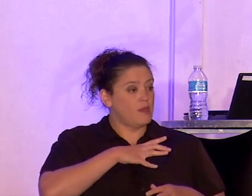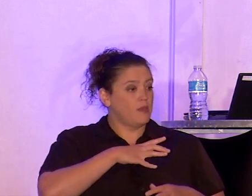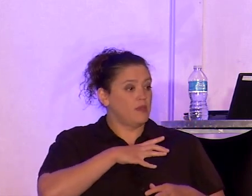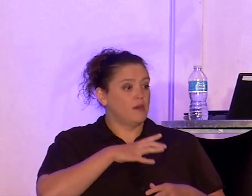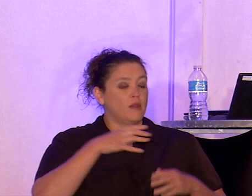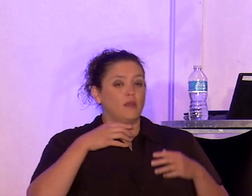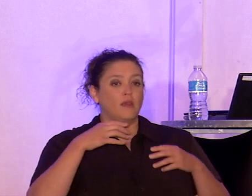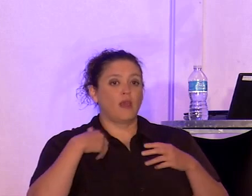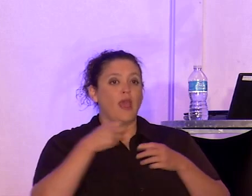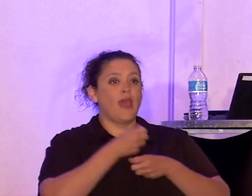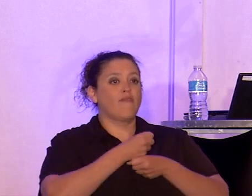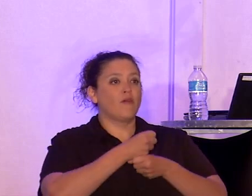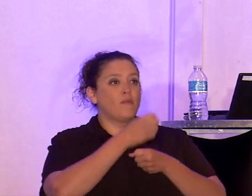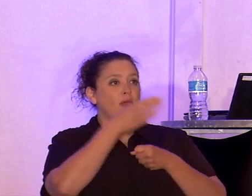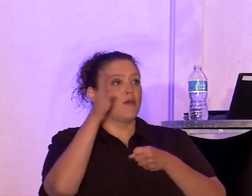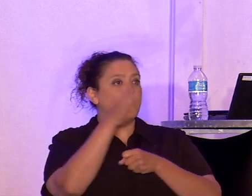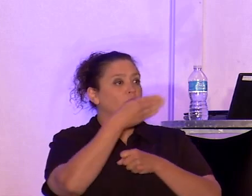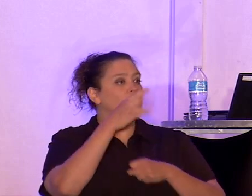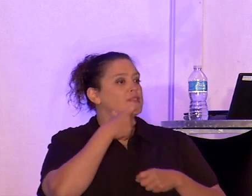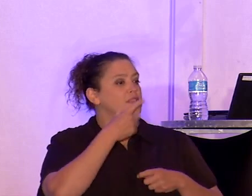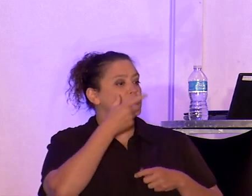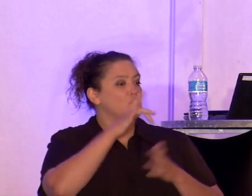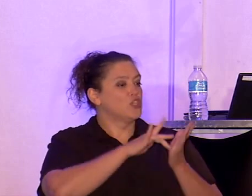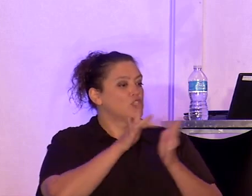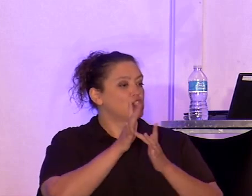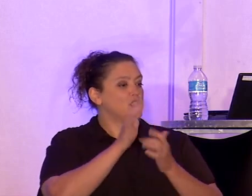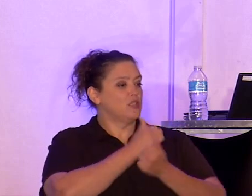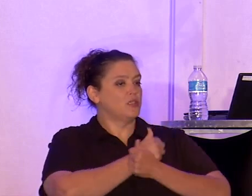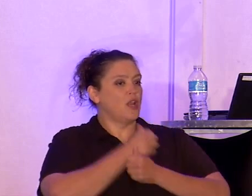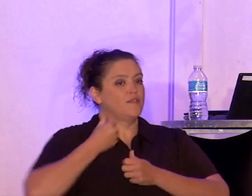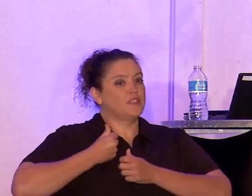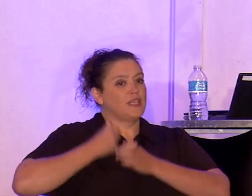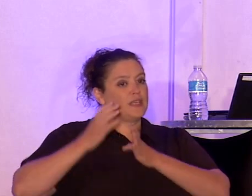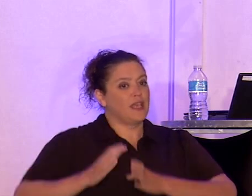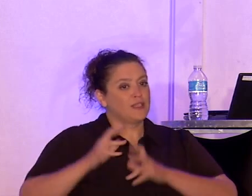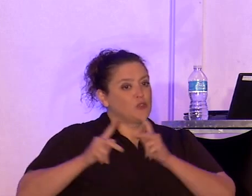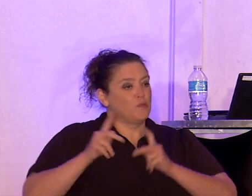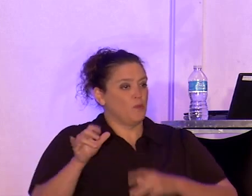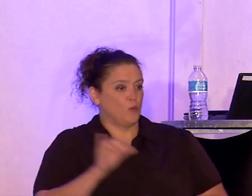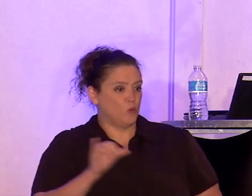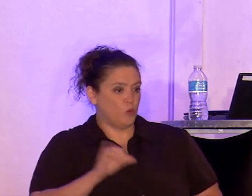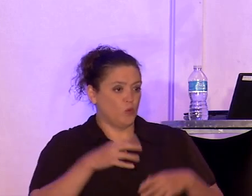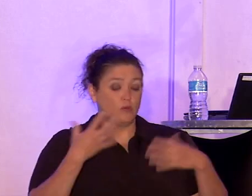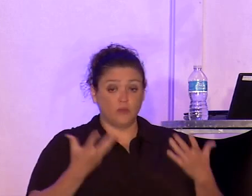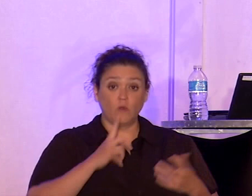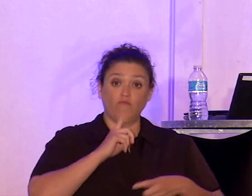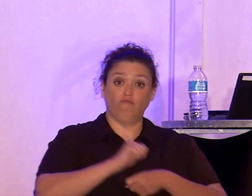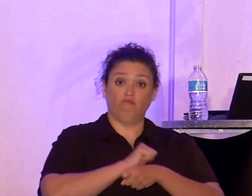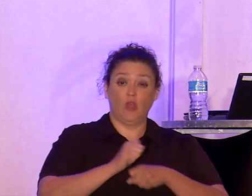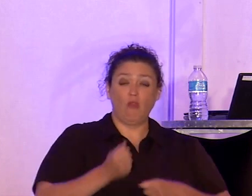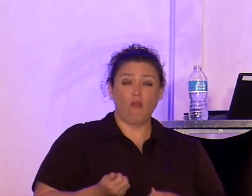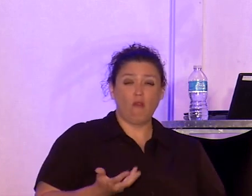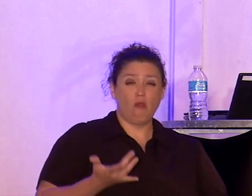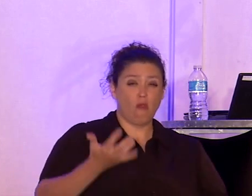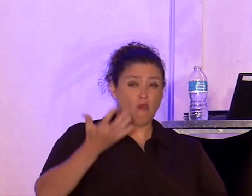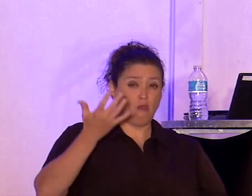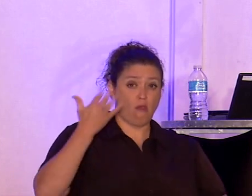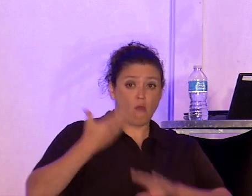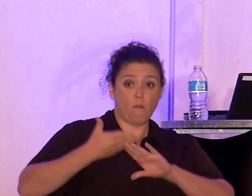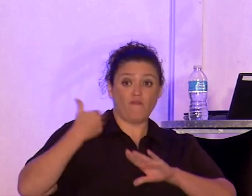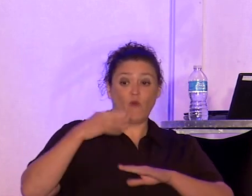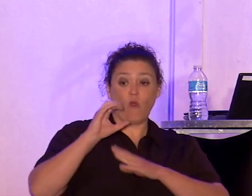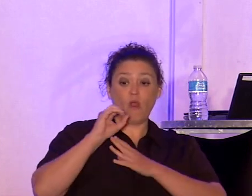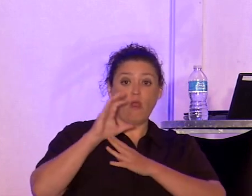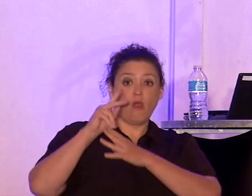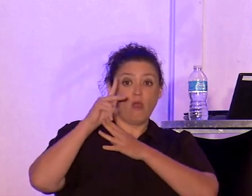Jesus loves gangsters, too. So let's break it down. Long before Occupy Wall Street's